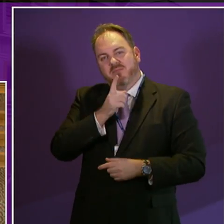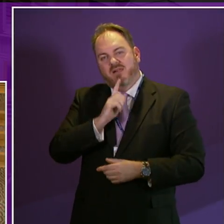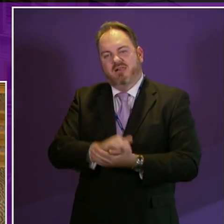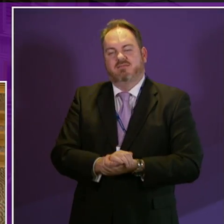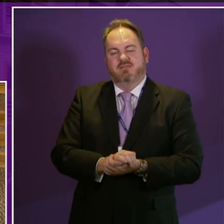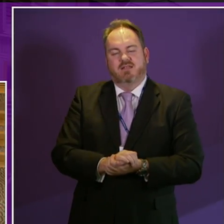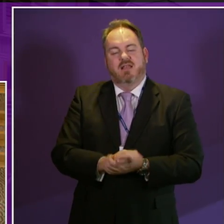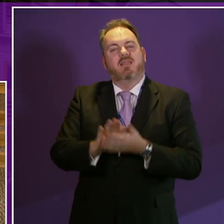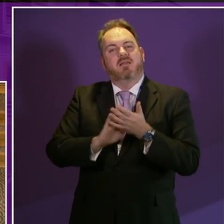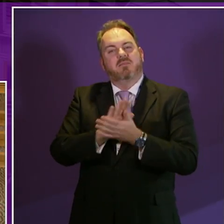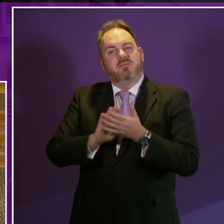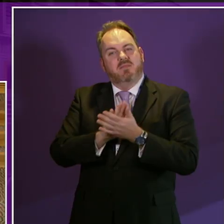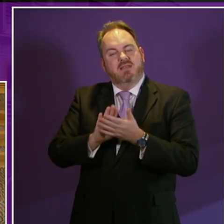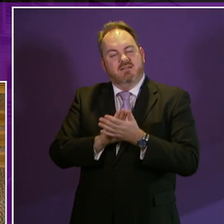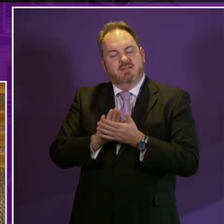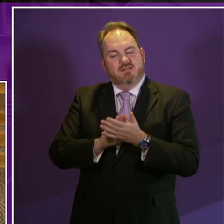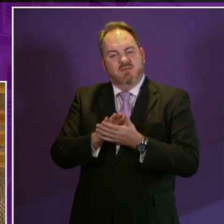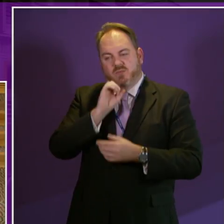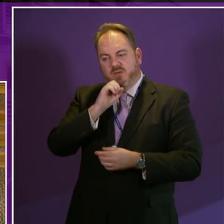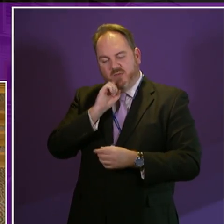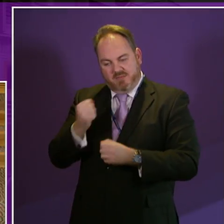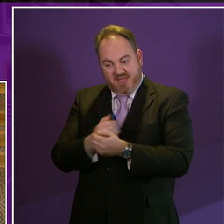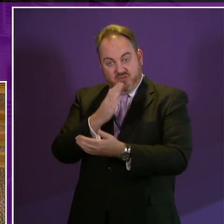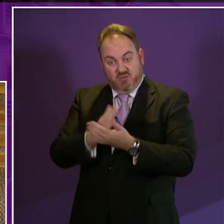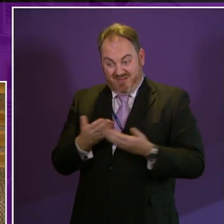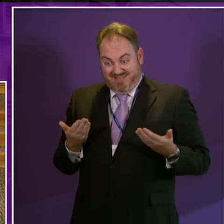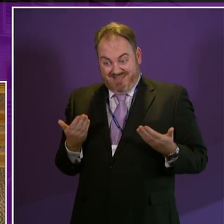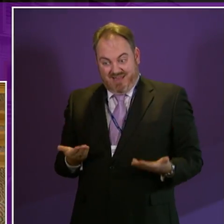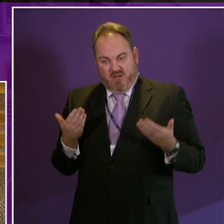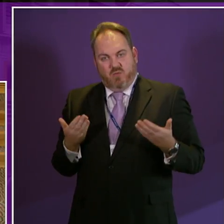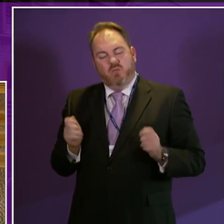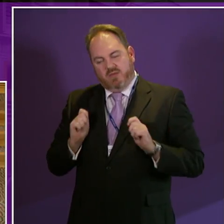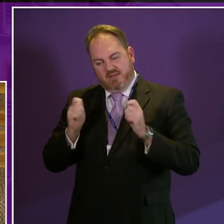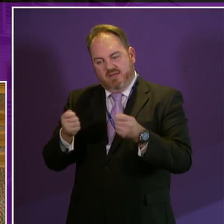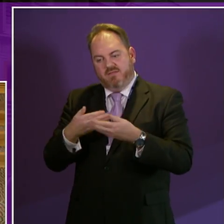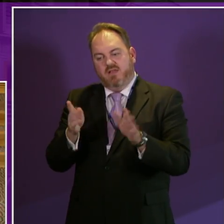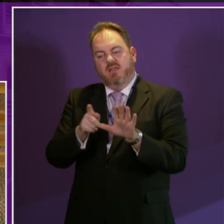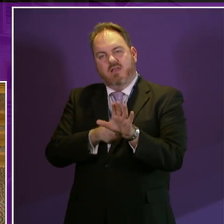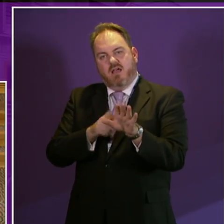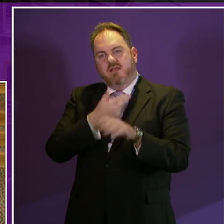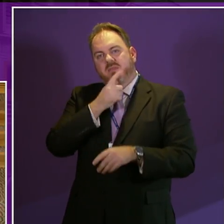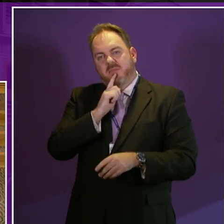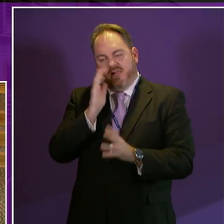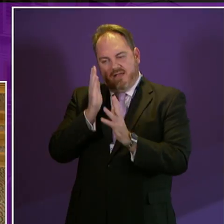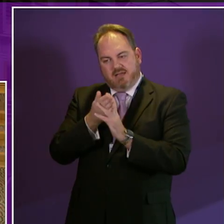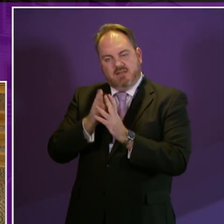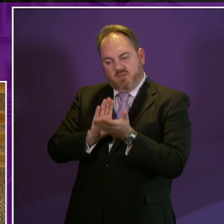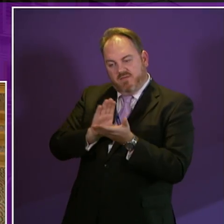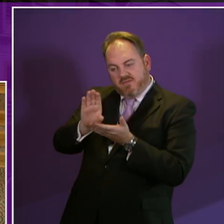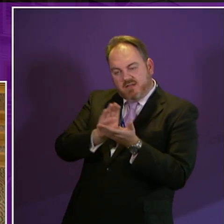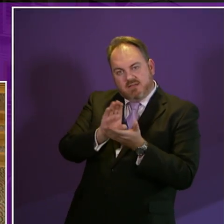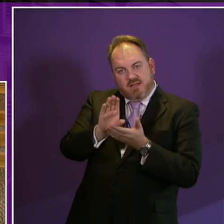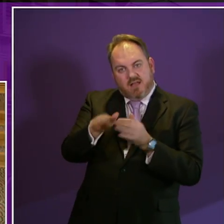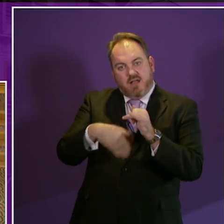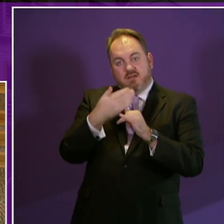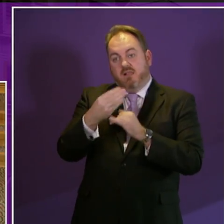and with immediate effect provide young disabled people with the highest level of modern apprenticeship funding until the